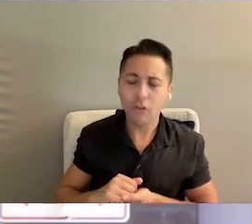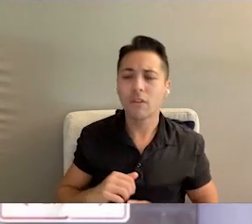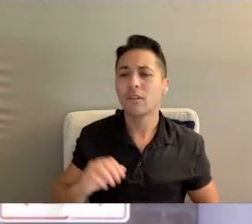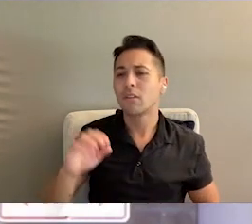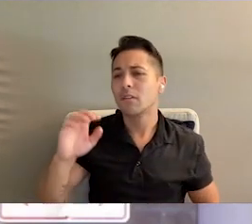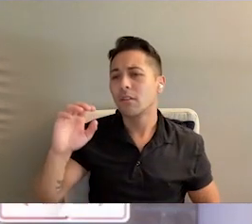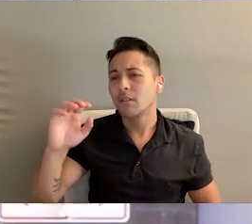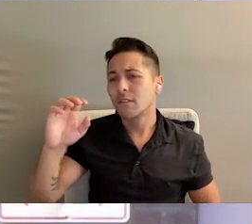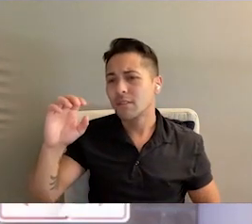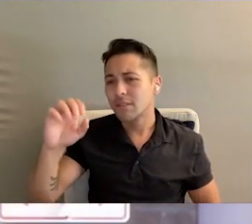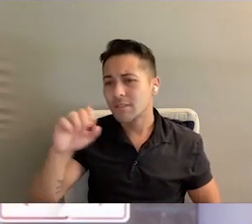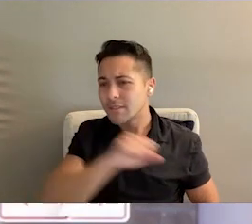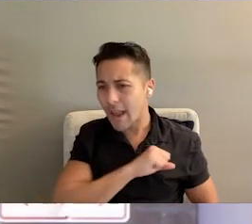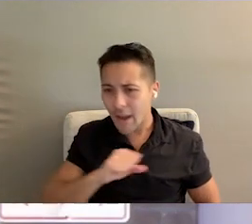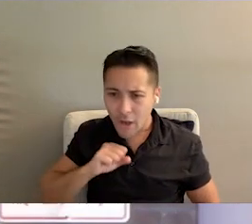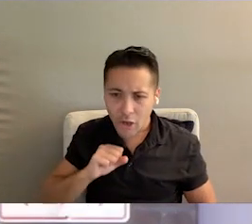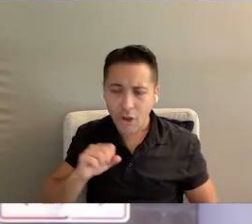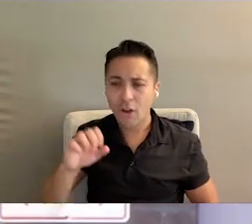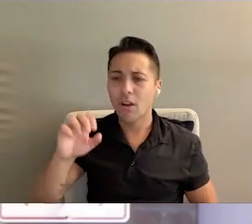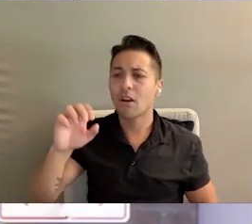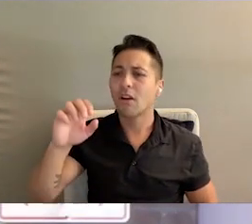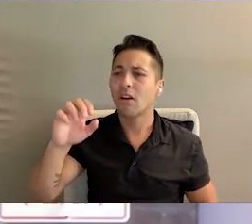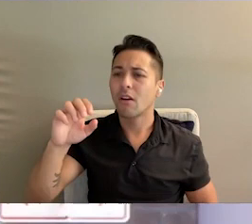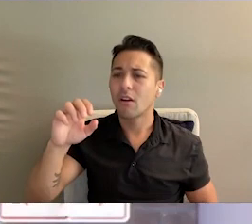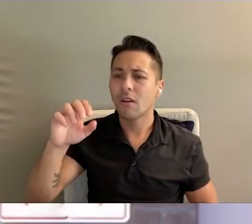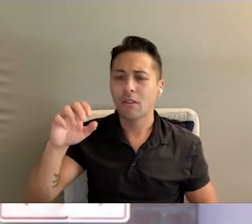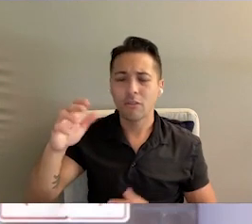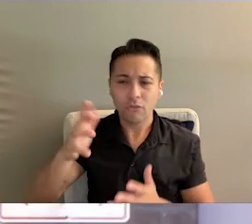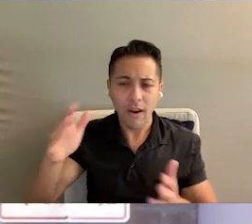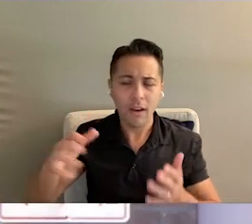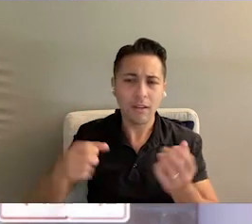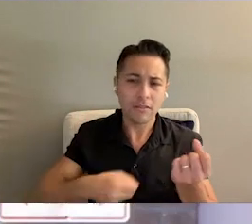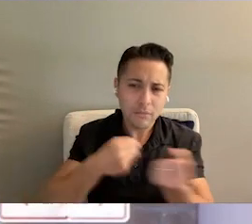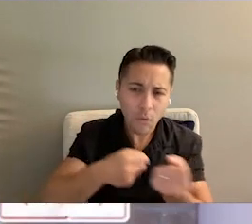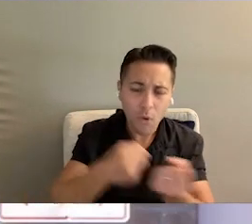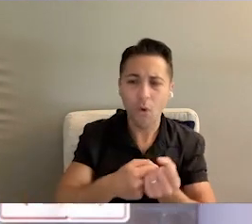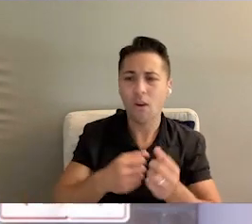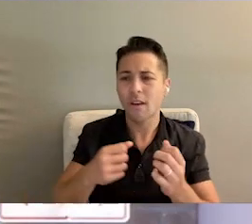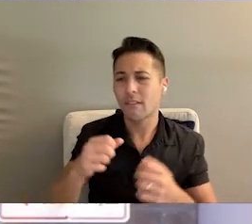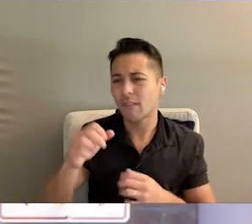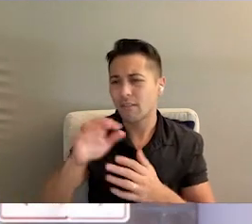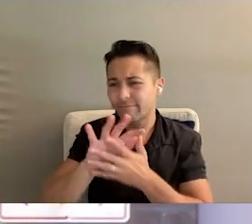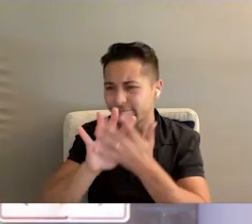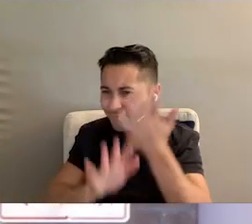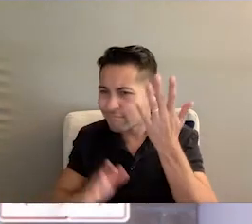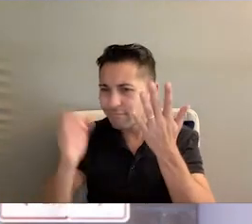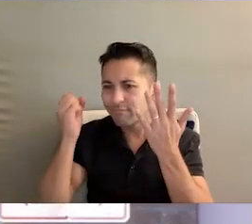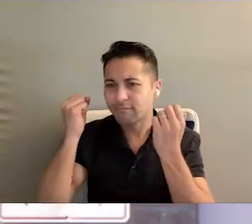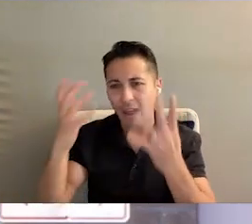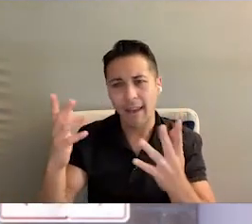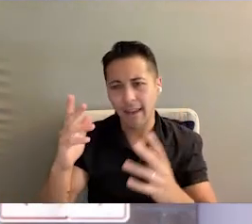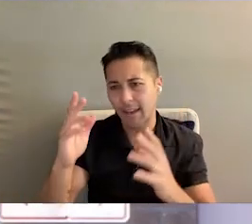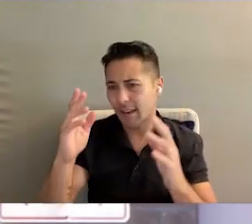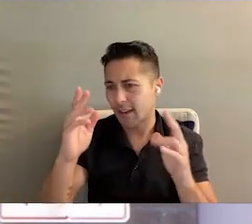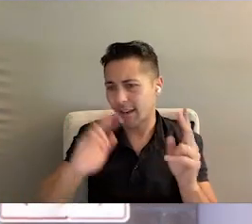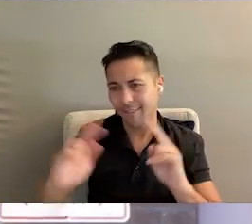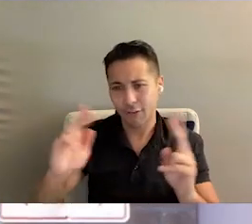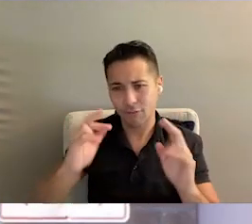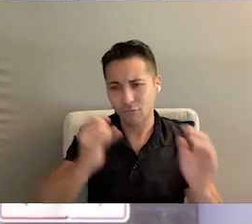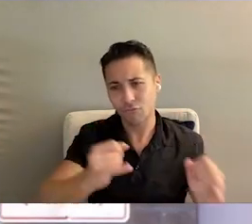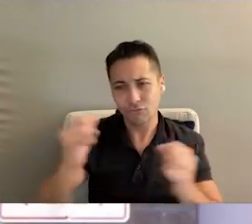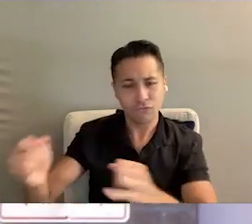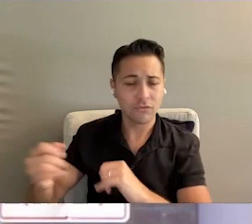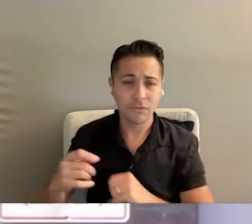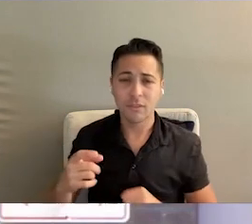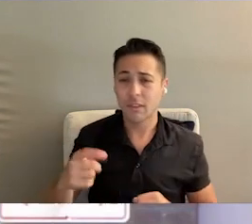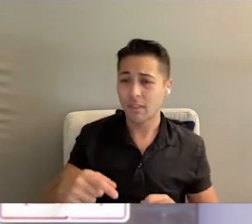Representative Plakin, Senator Broder, and great support and advocacy from Representative Tant and many others. This